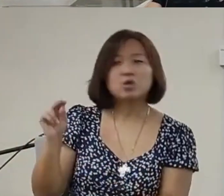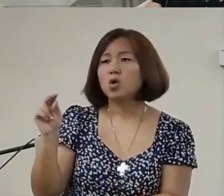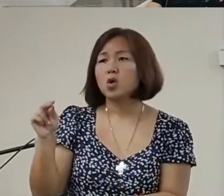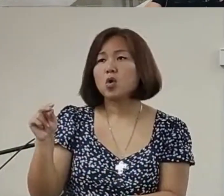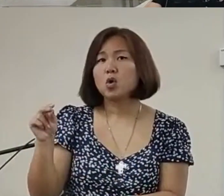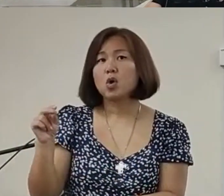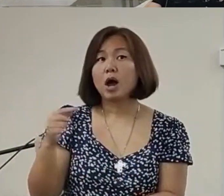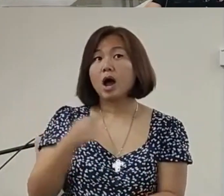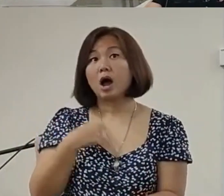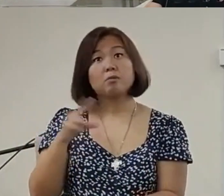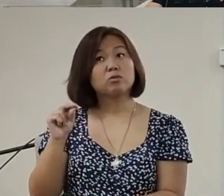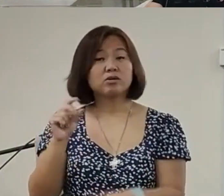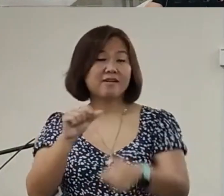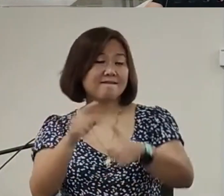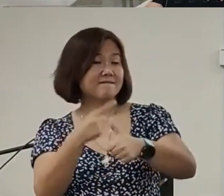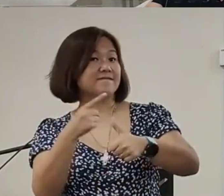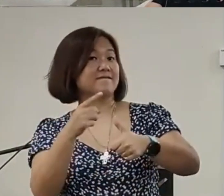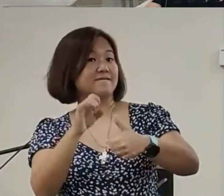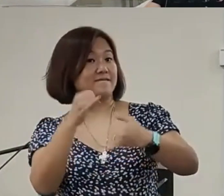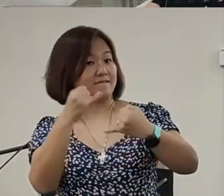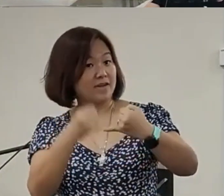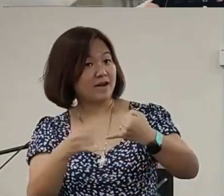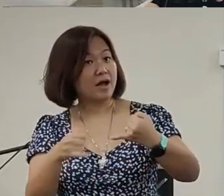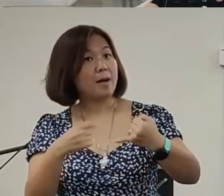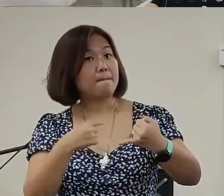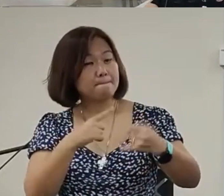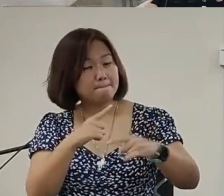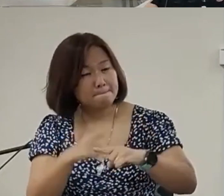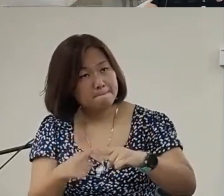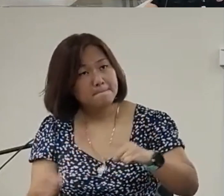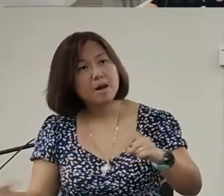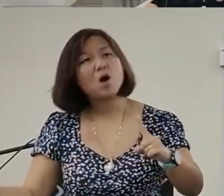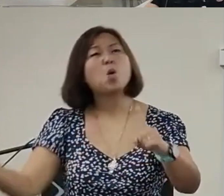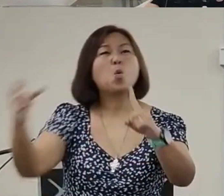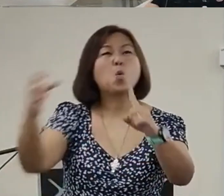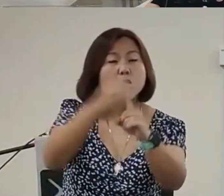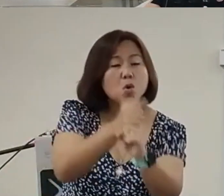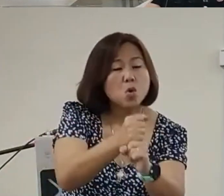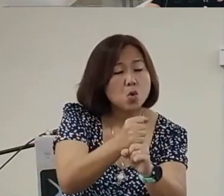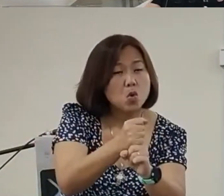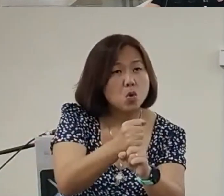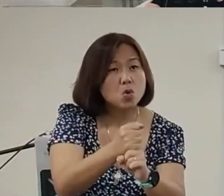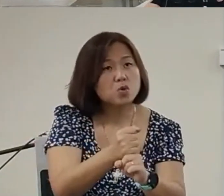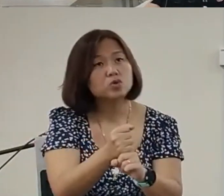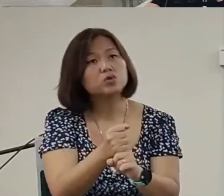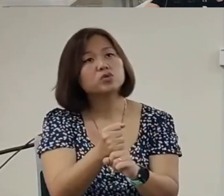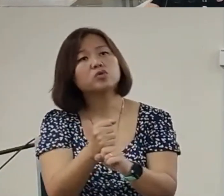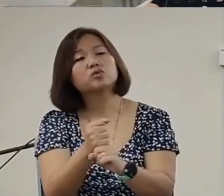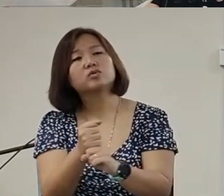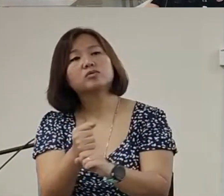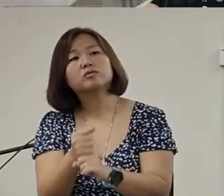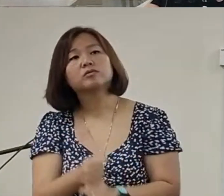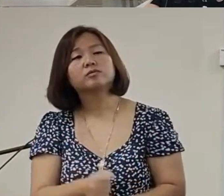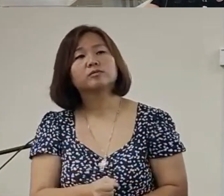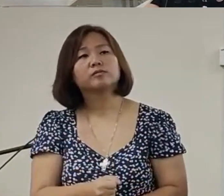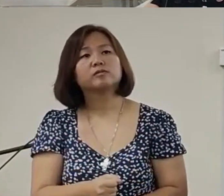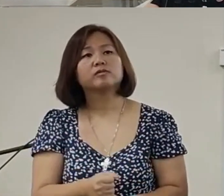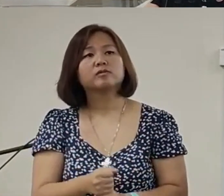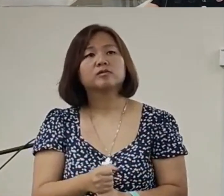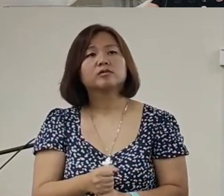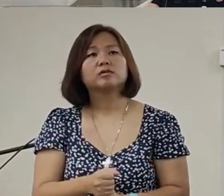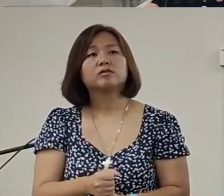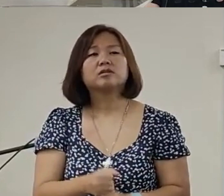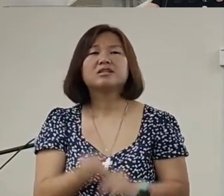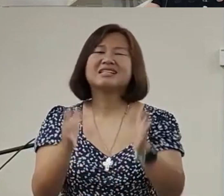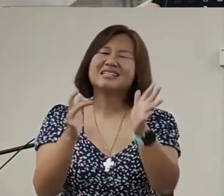I am notthe first and the lastbut we hold onto things that is notfirst and the lastbut we tend notto hold on